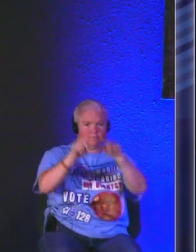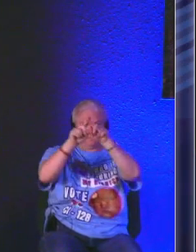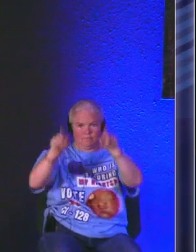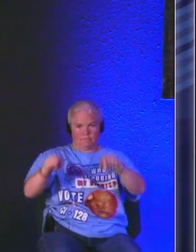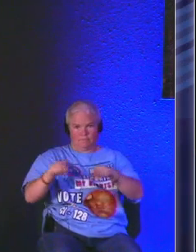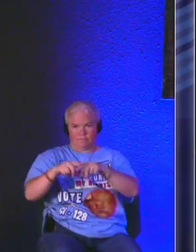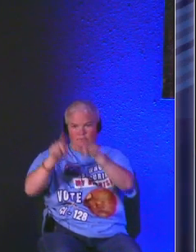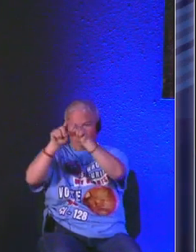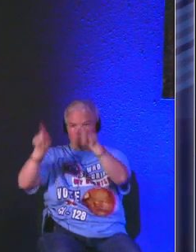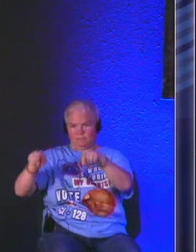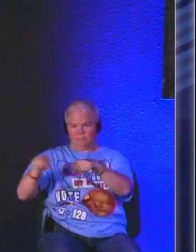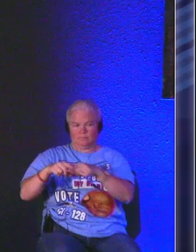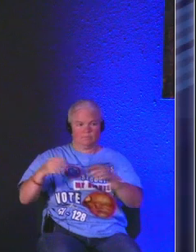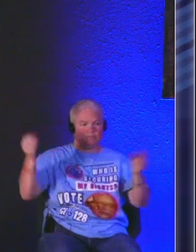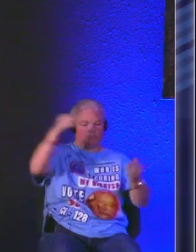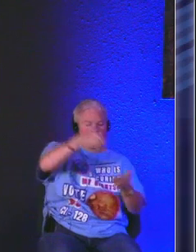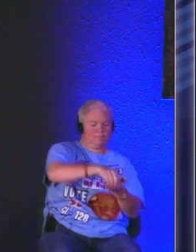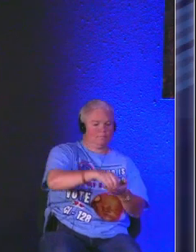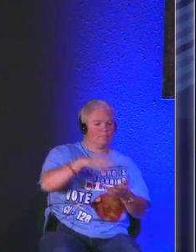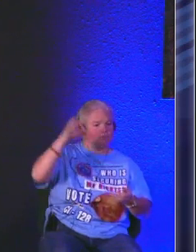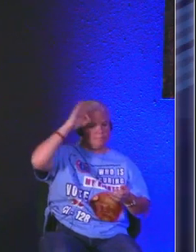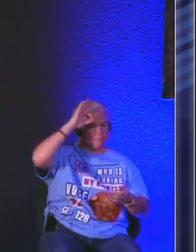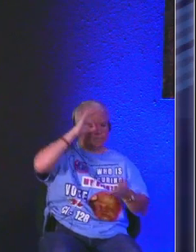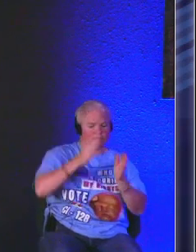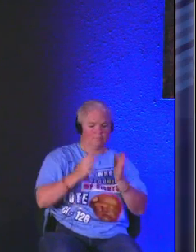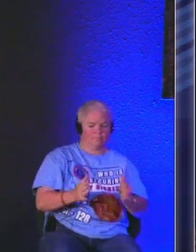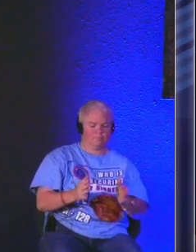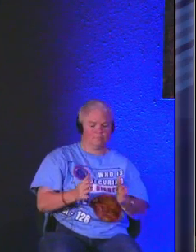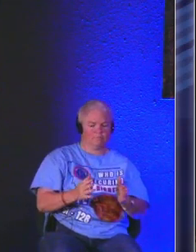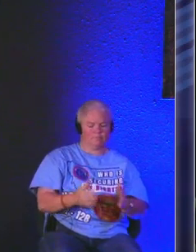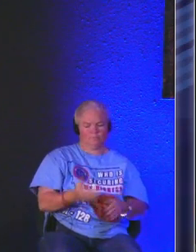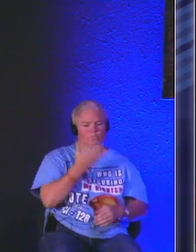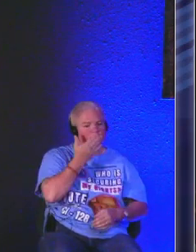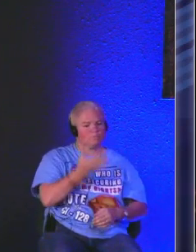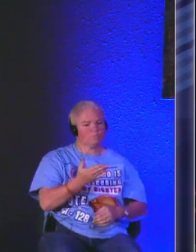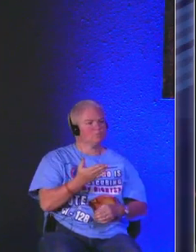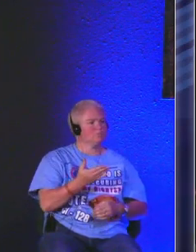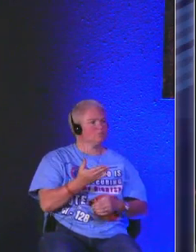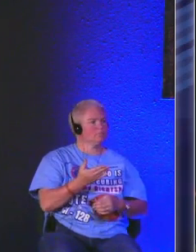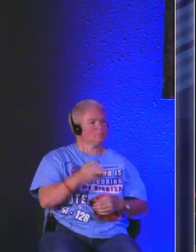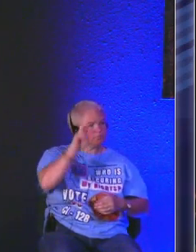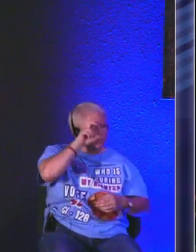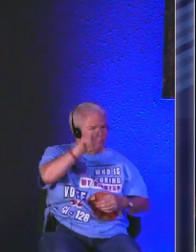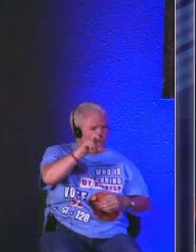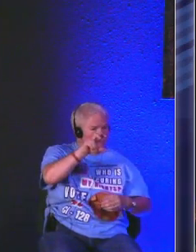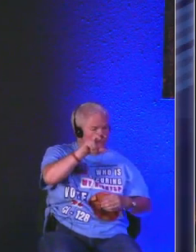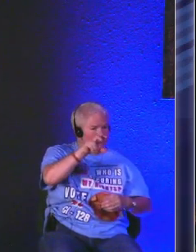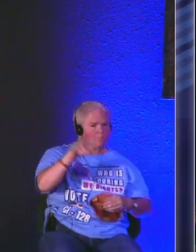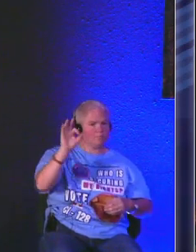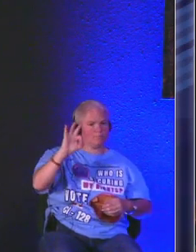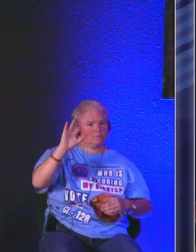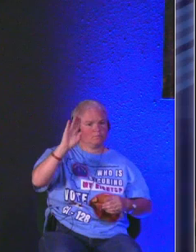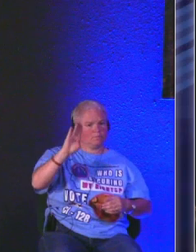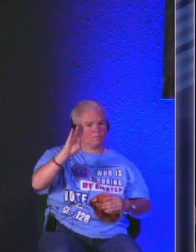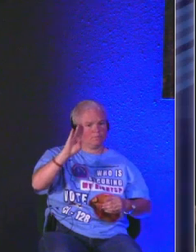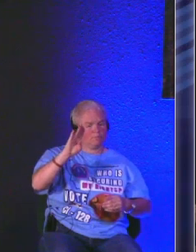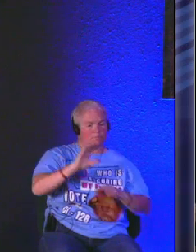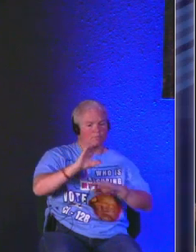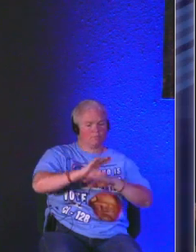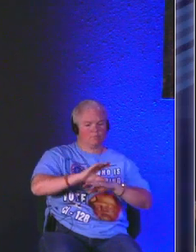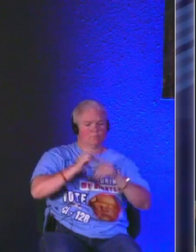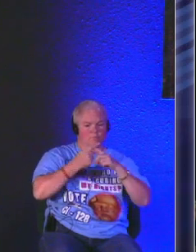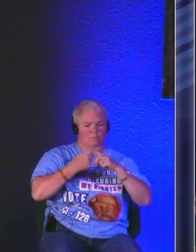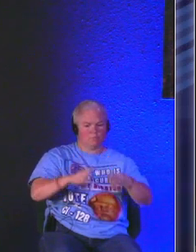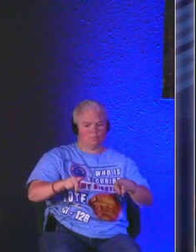this is pastor appreciation and I've watched on Facebook at different churches and